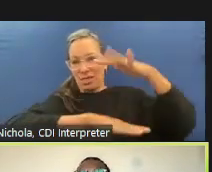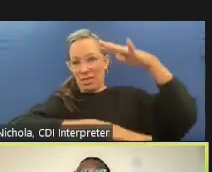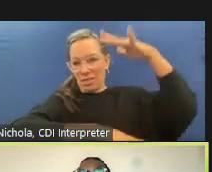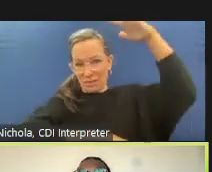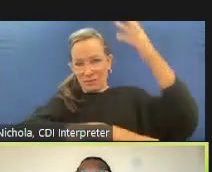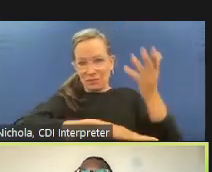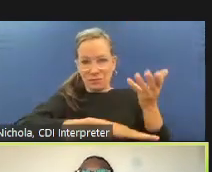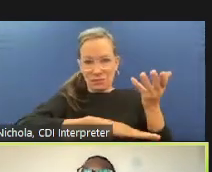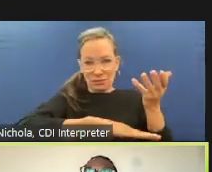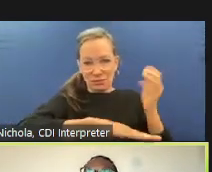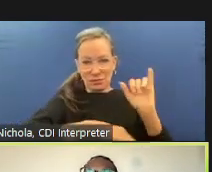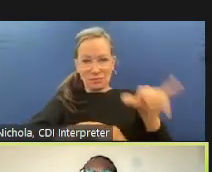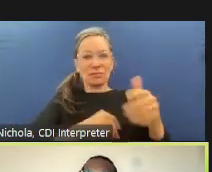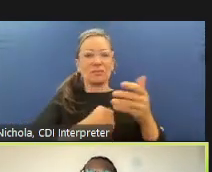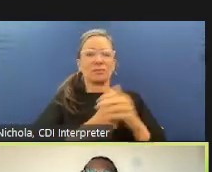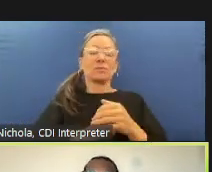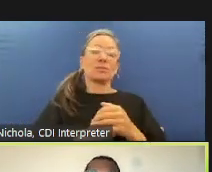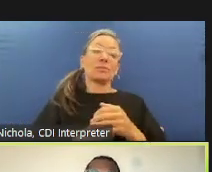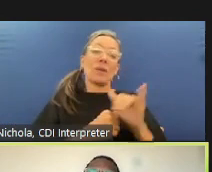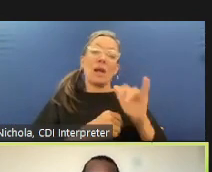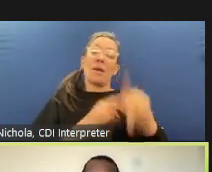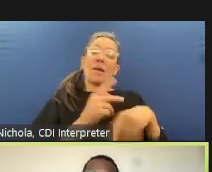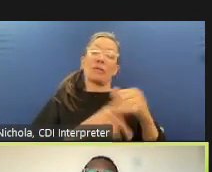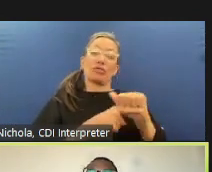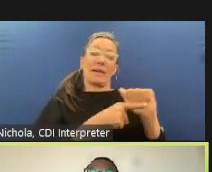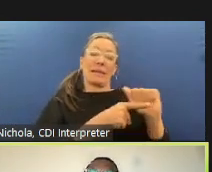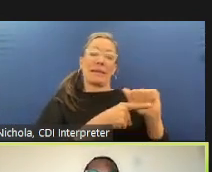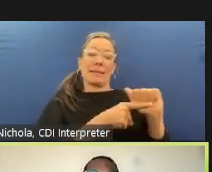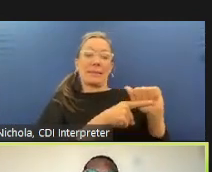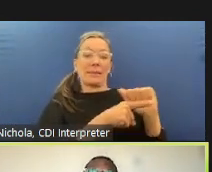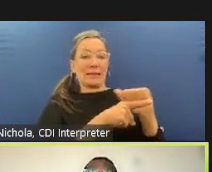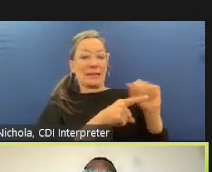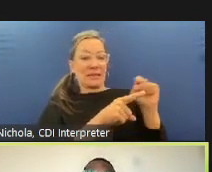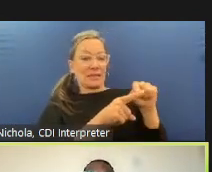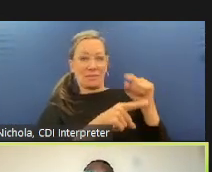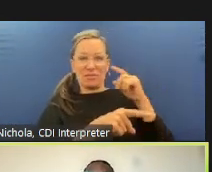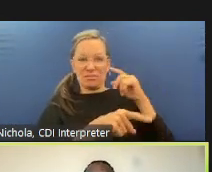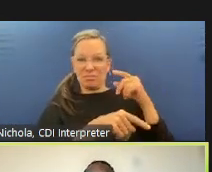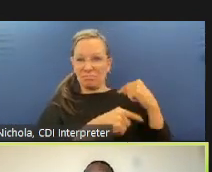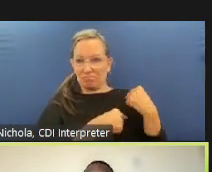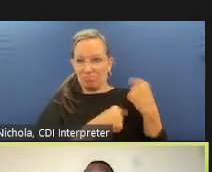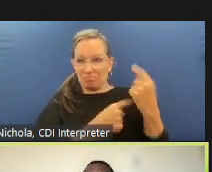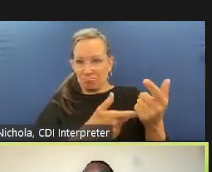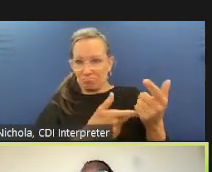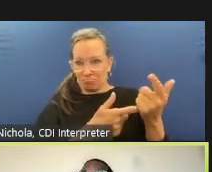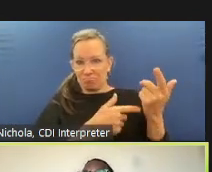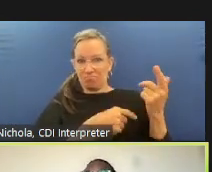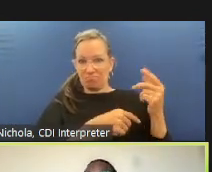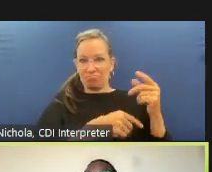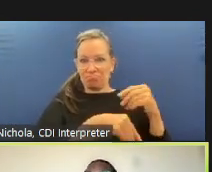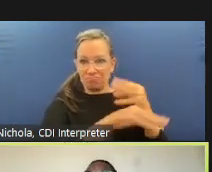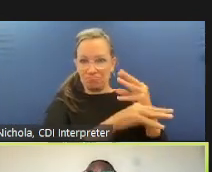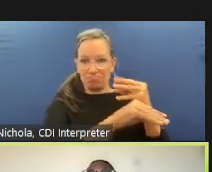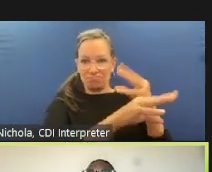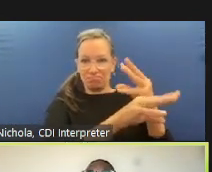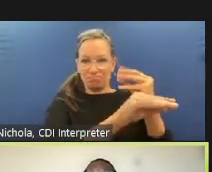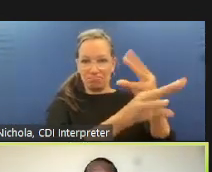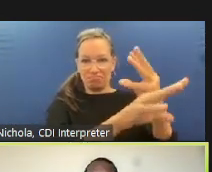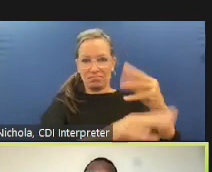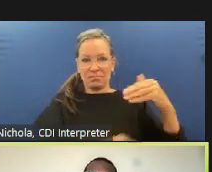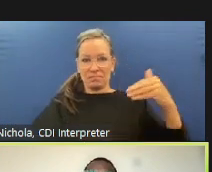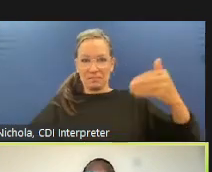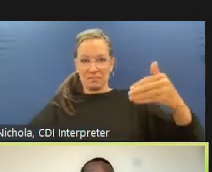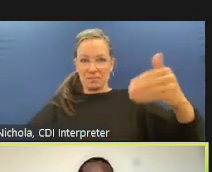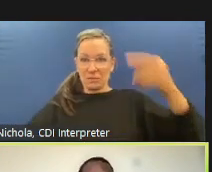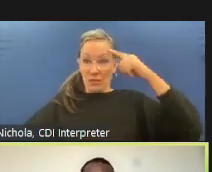to give people a bit of context so that as we we start listening to each other and as those of us who are here specifically to listen um